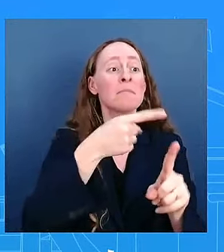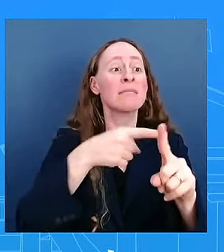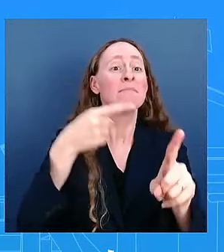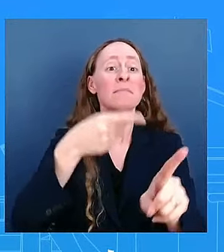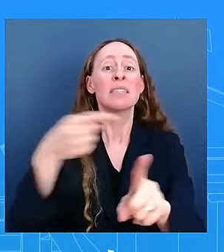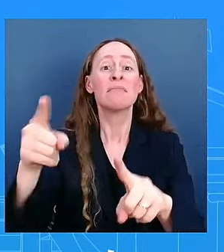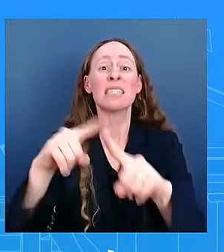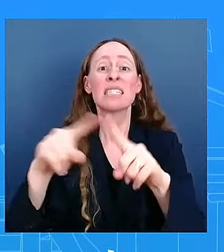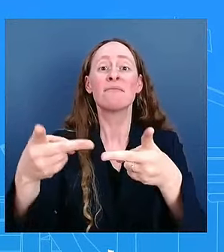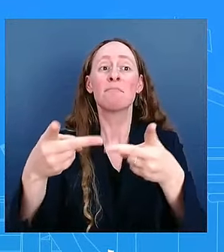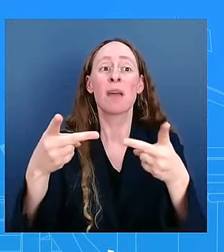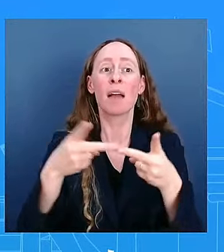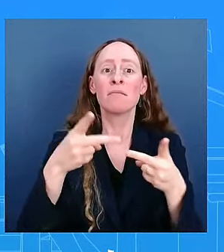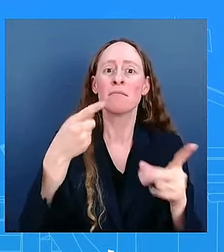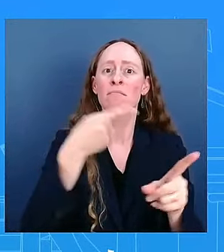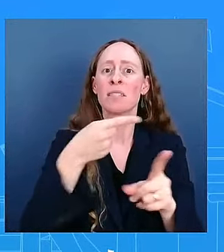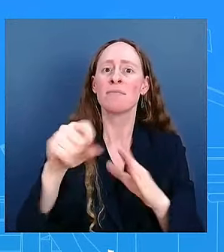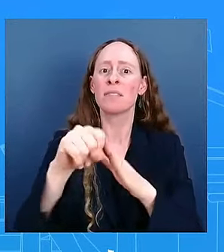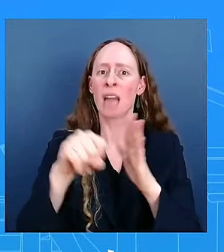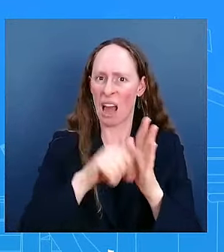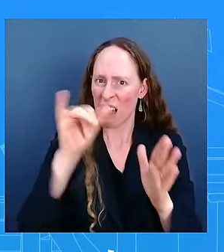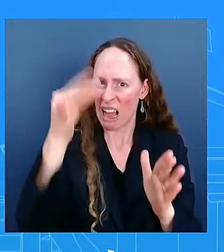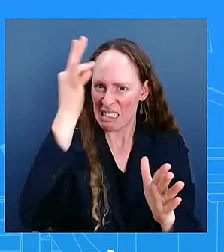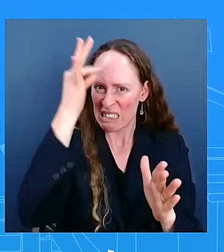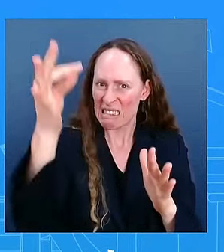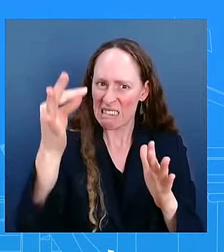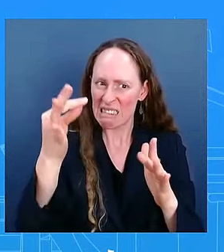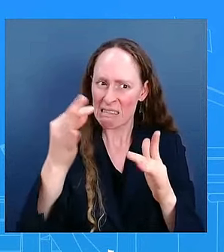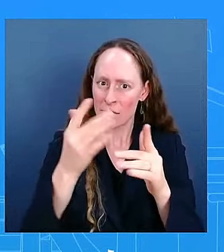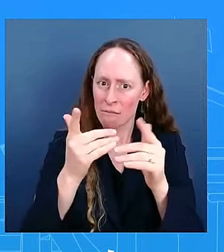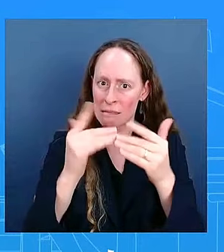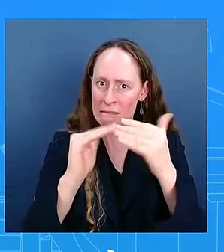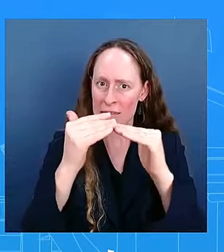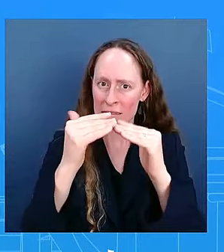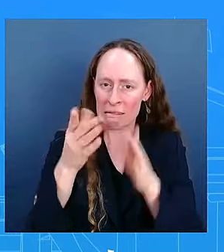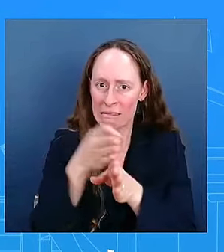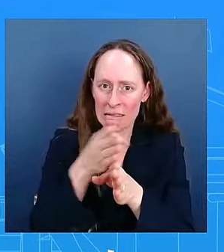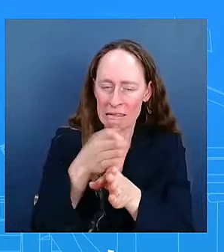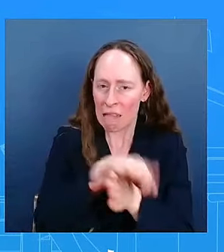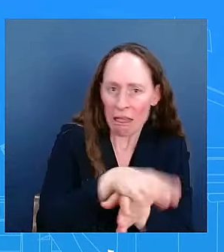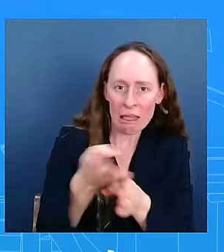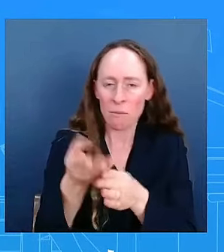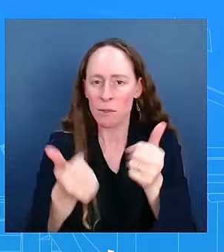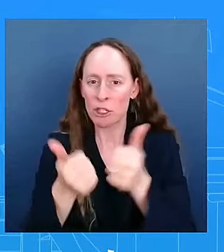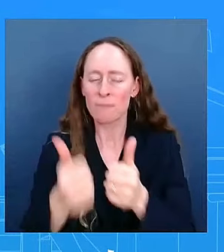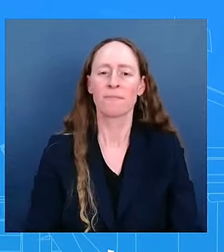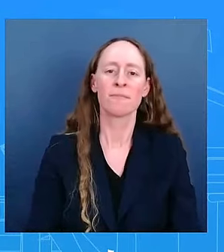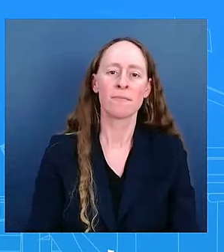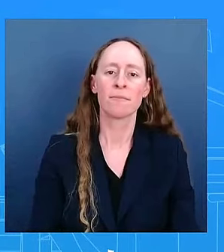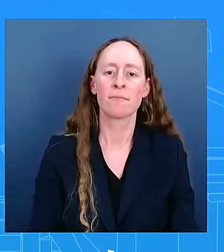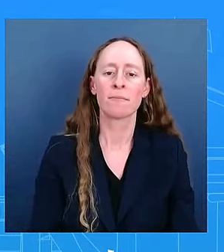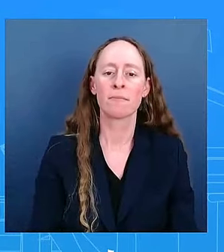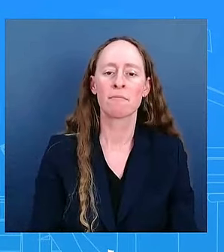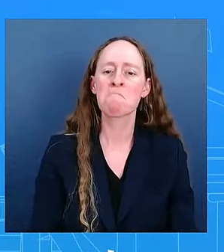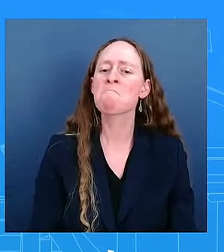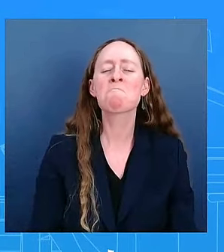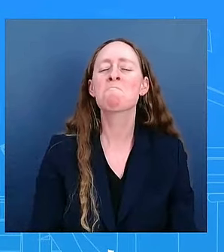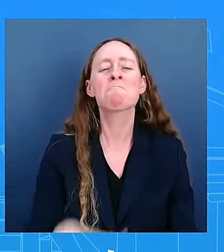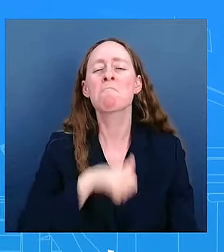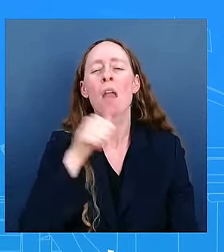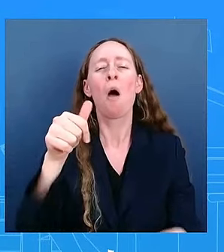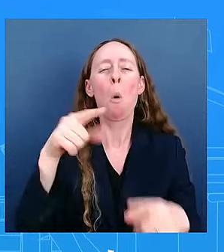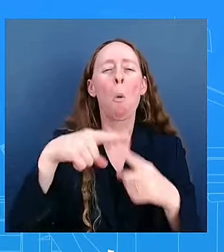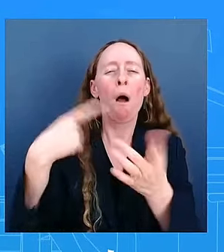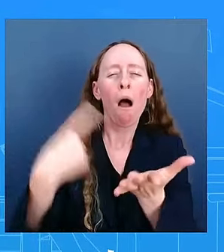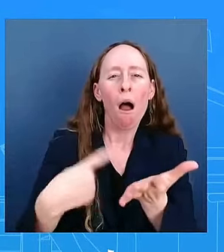on saturday yes so i'm not going to speak to the details of of the scranton visit um i don't have anything else to add beyond what we